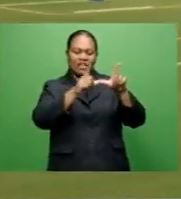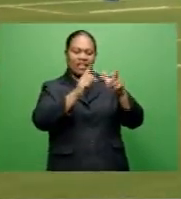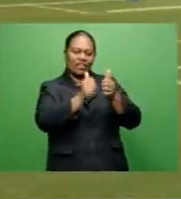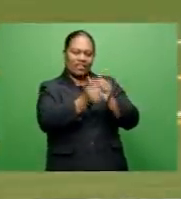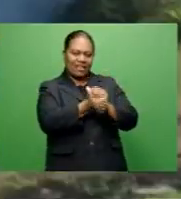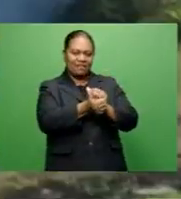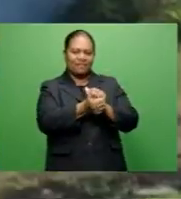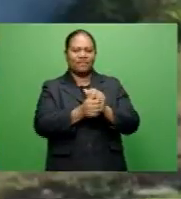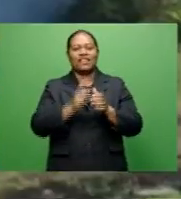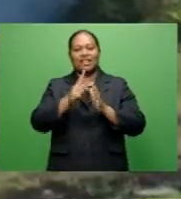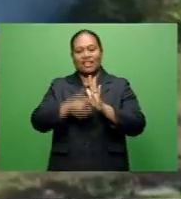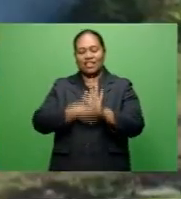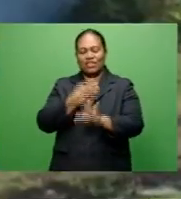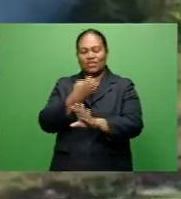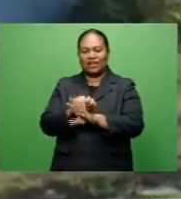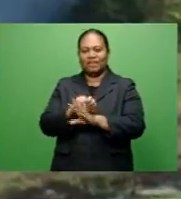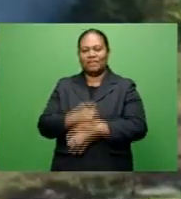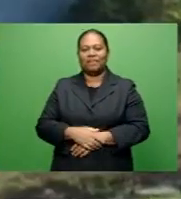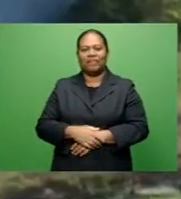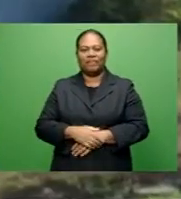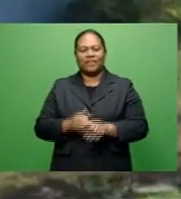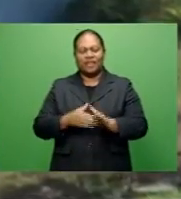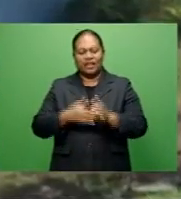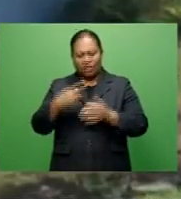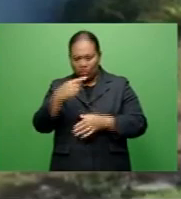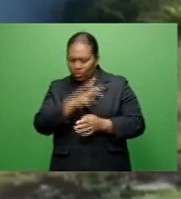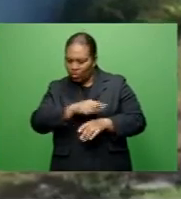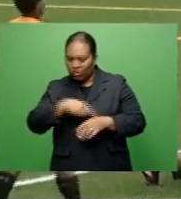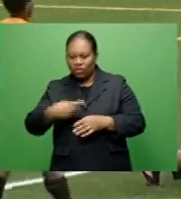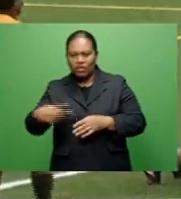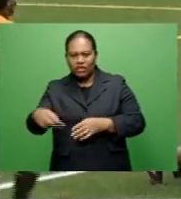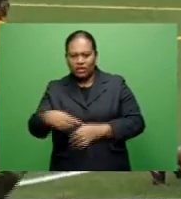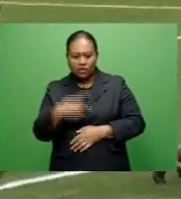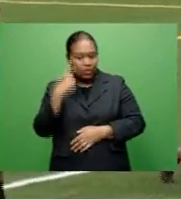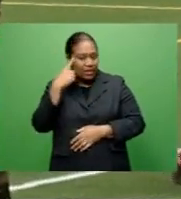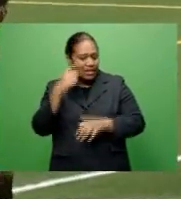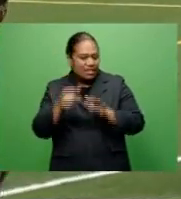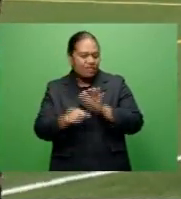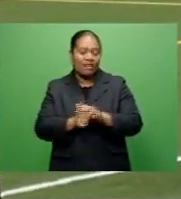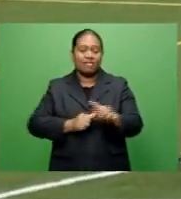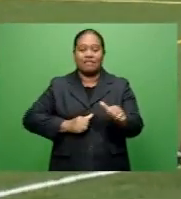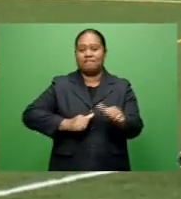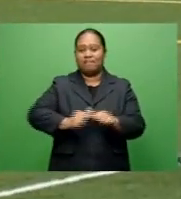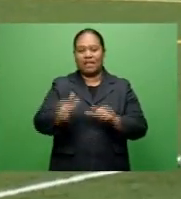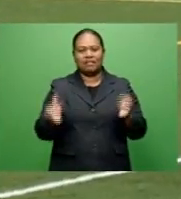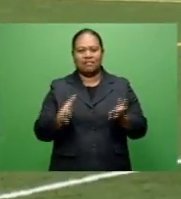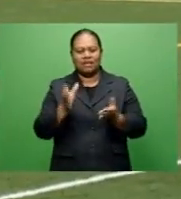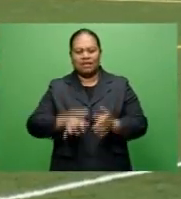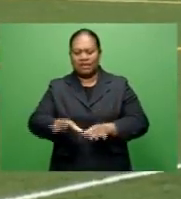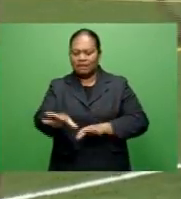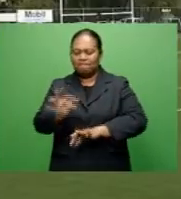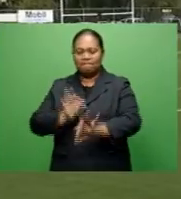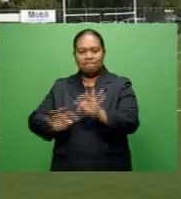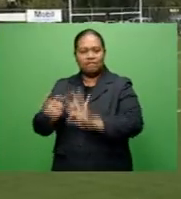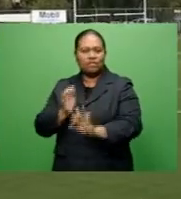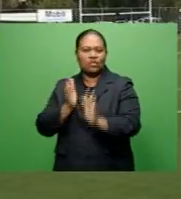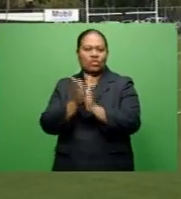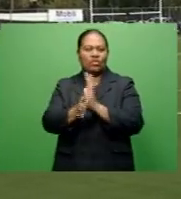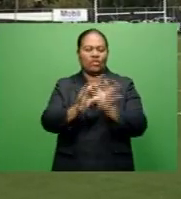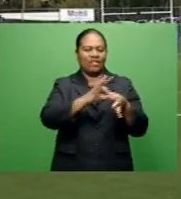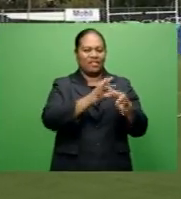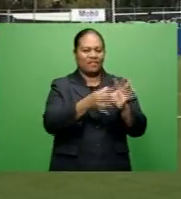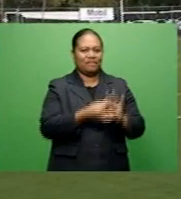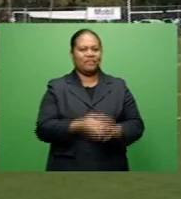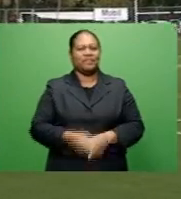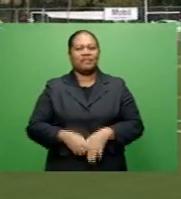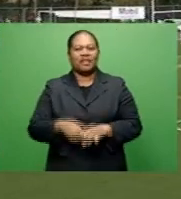The only way we can keep monitoring and identifying the best players that we can select going towards the Olympics. Former